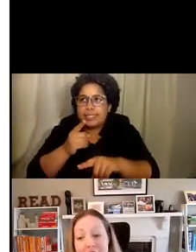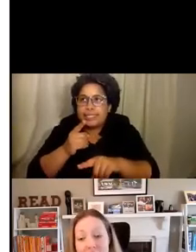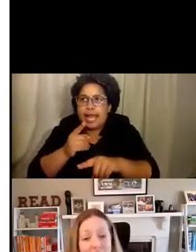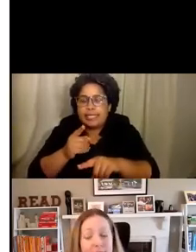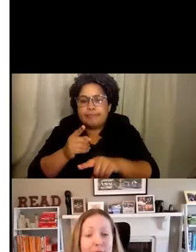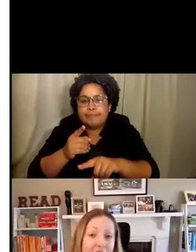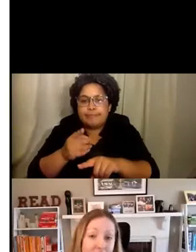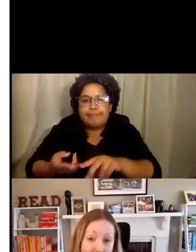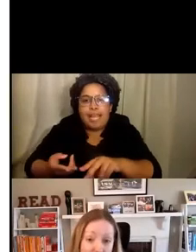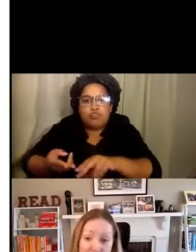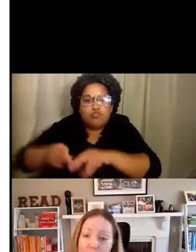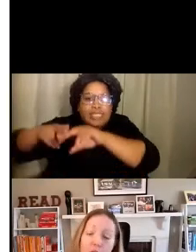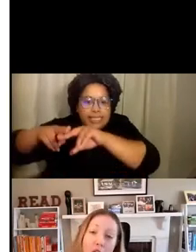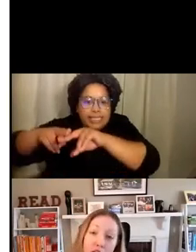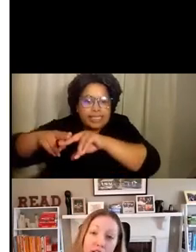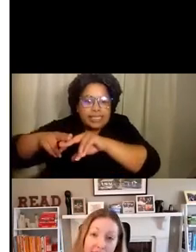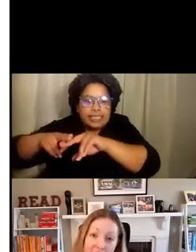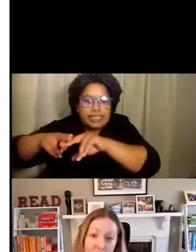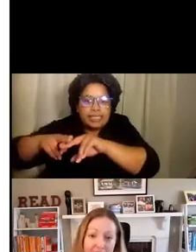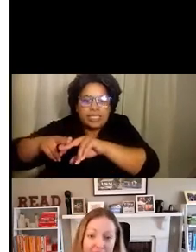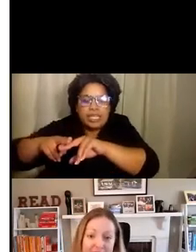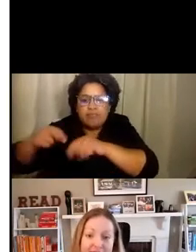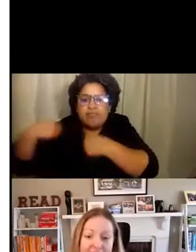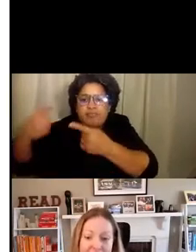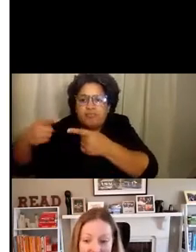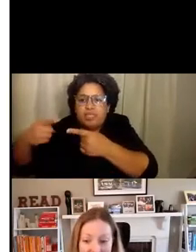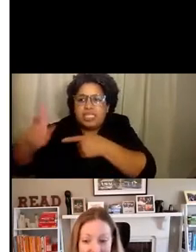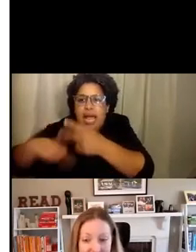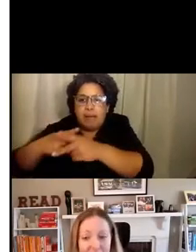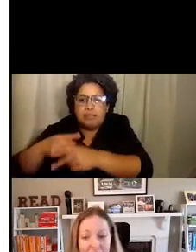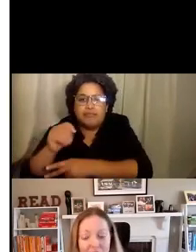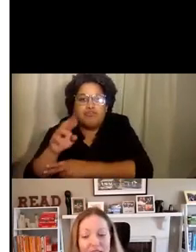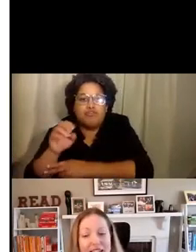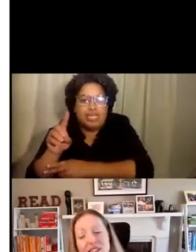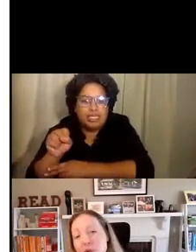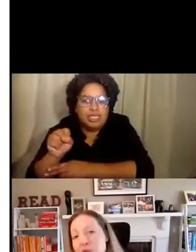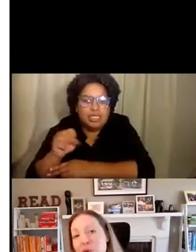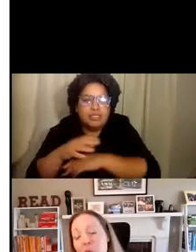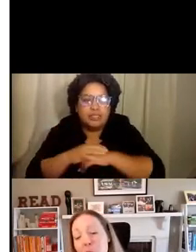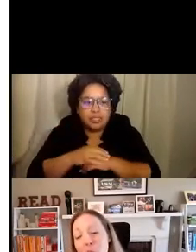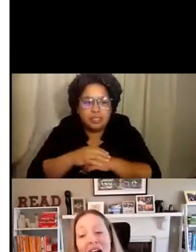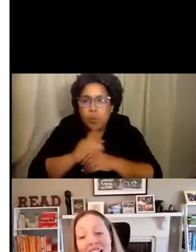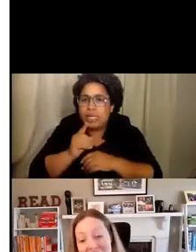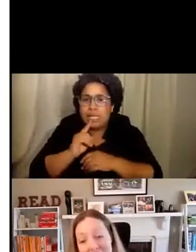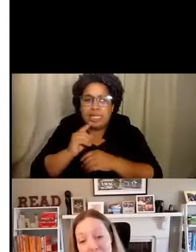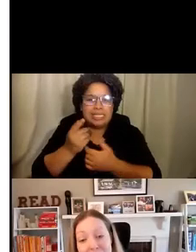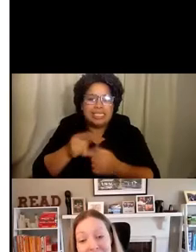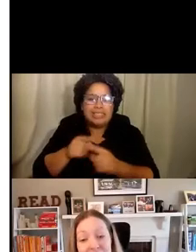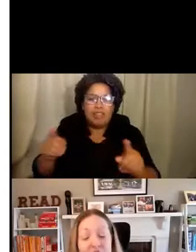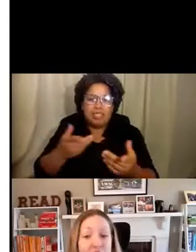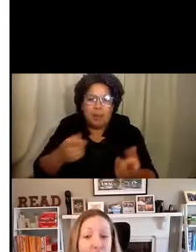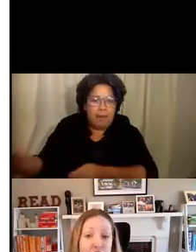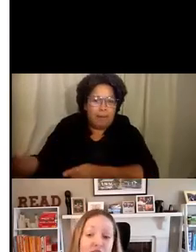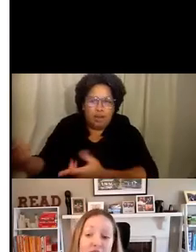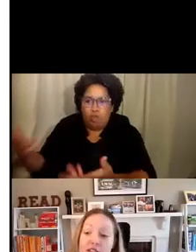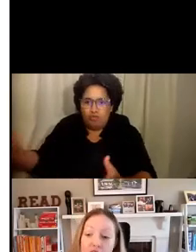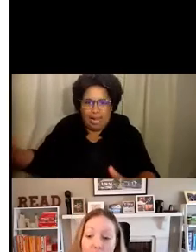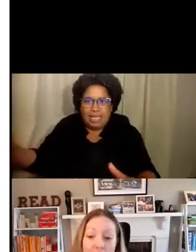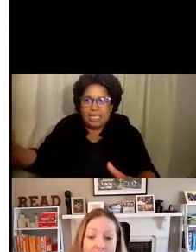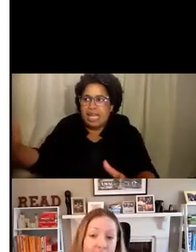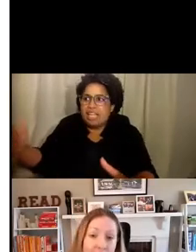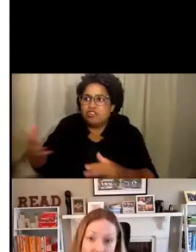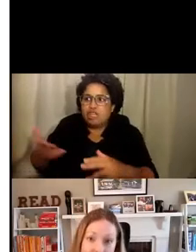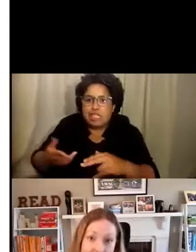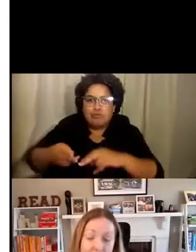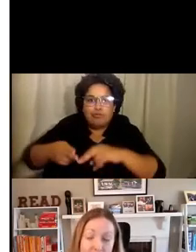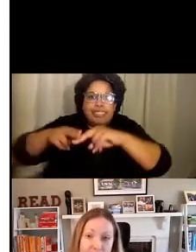has accelerated many changes that were already underway in society, and it's also widening many of the fissures and